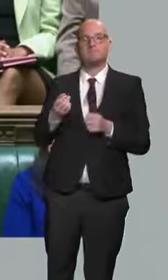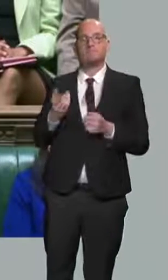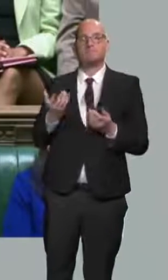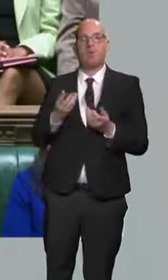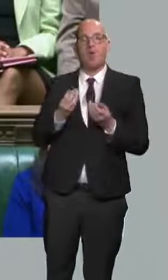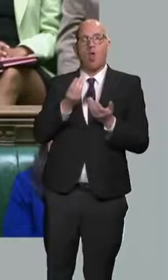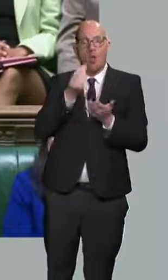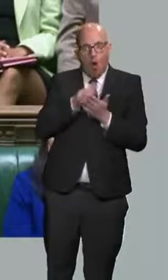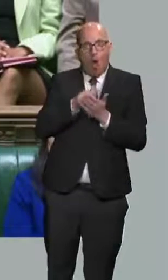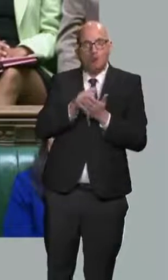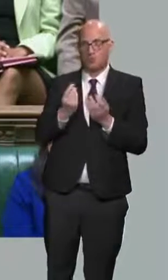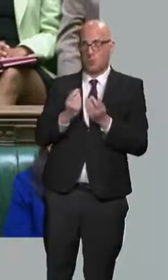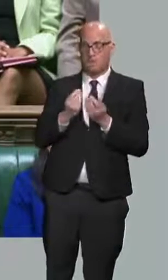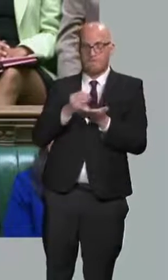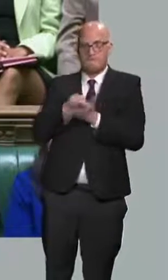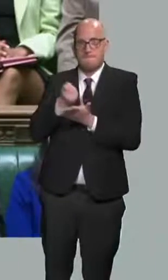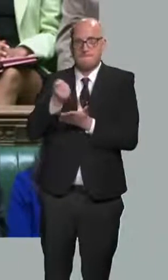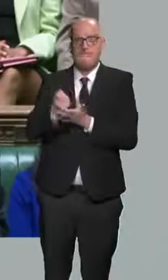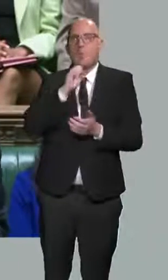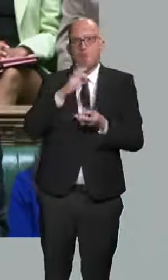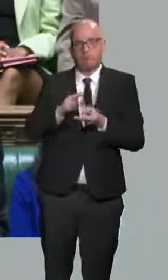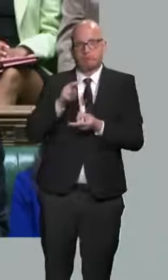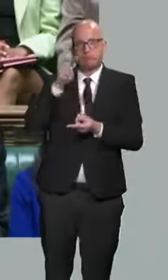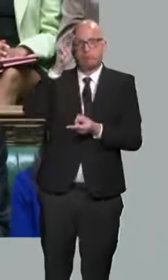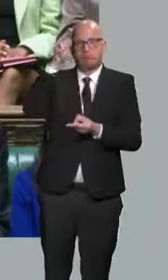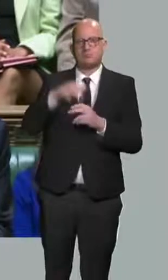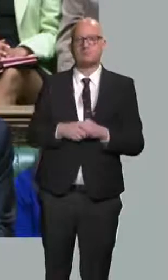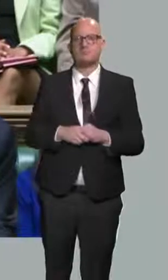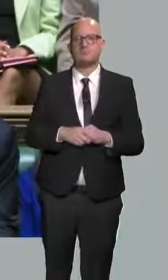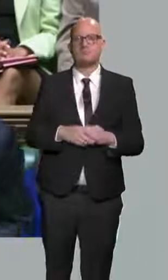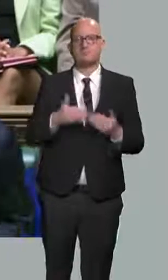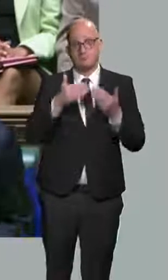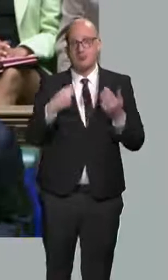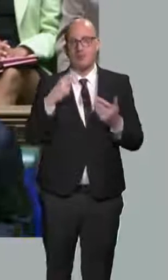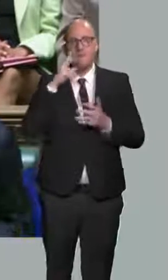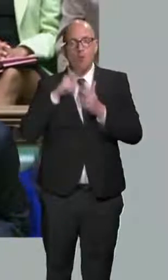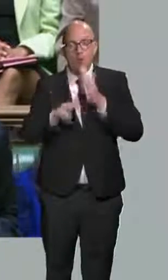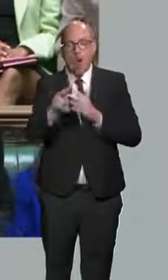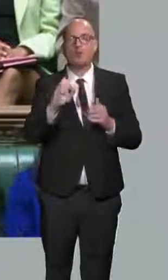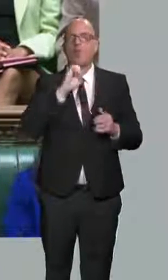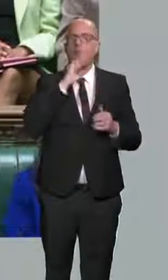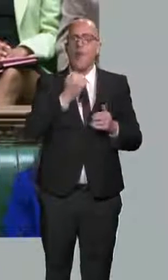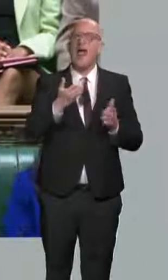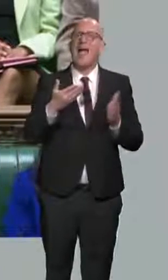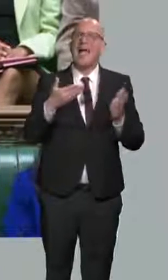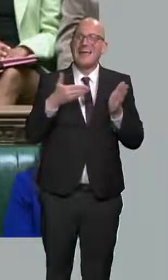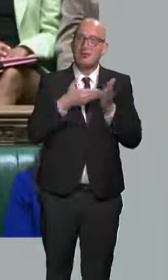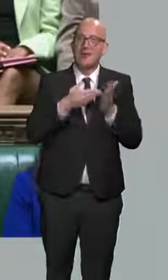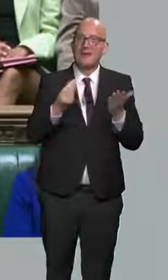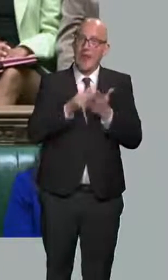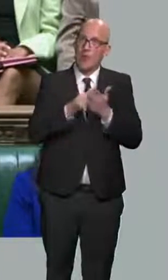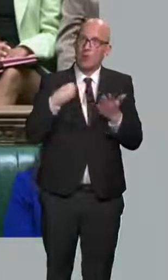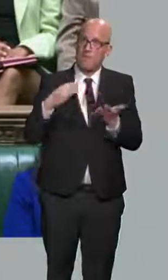financial year, we are forecast to spend £83 billion on debt interest, the